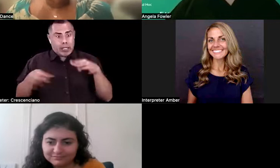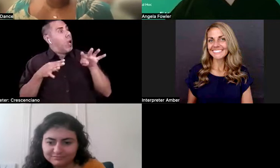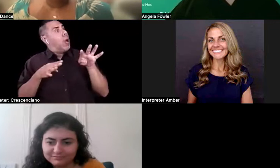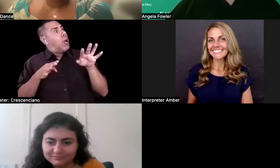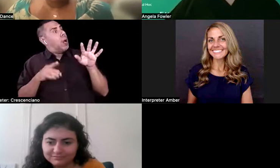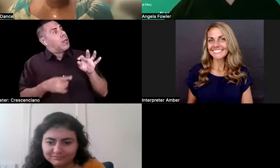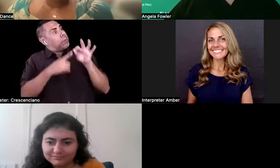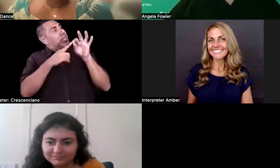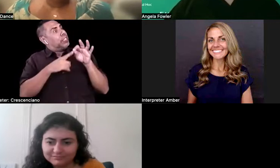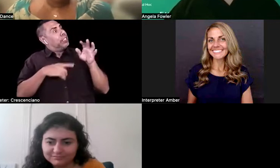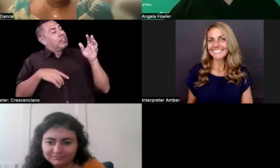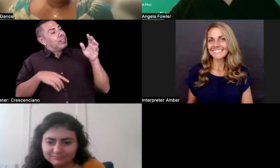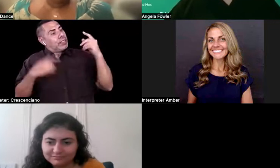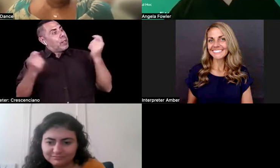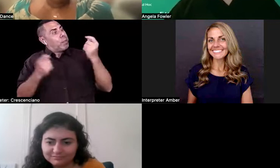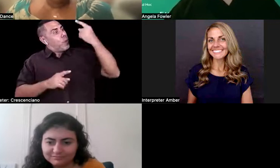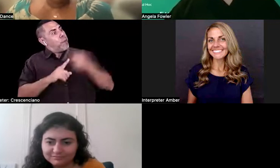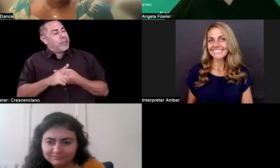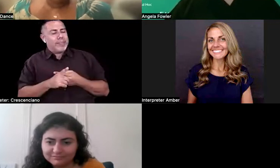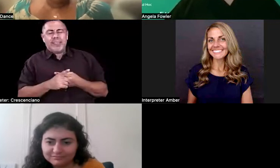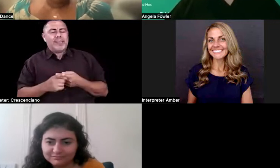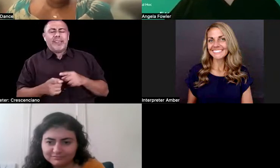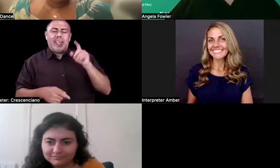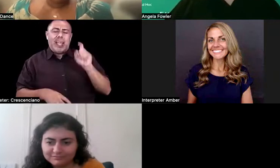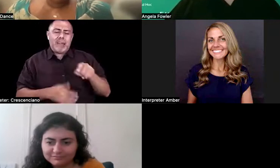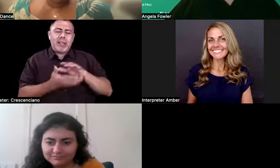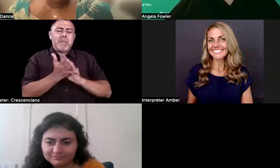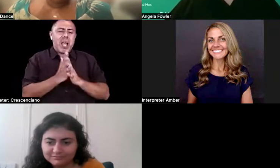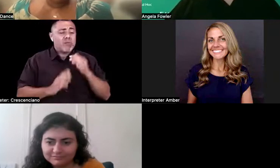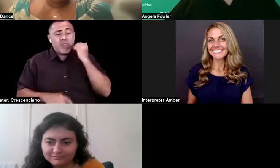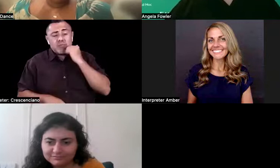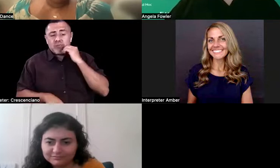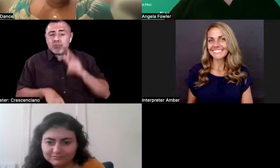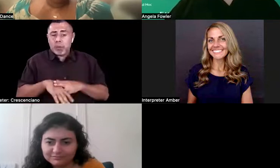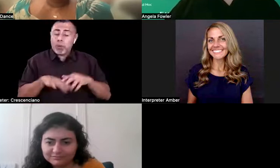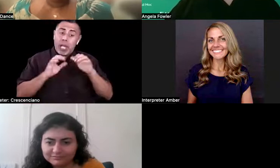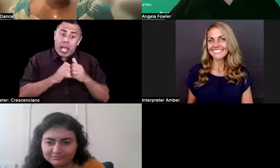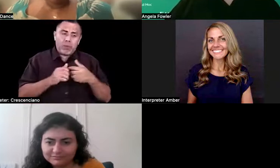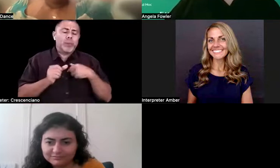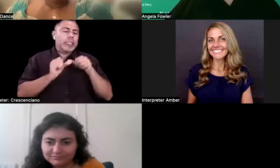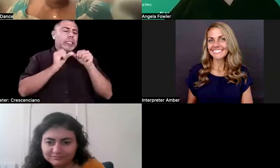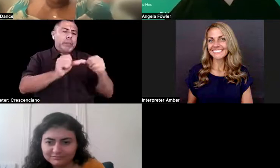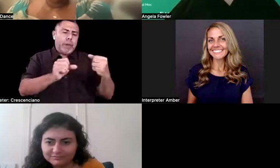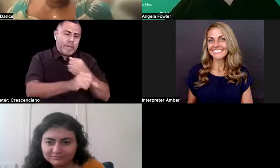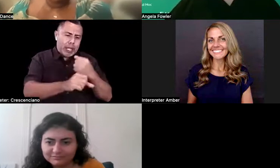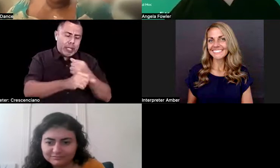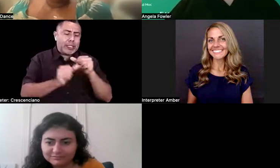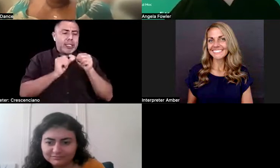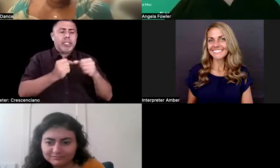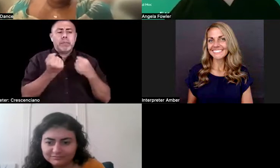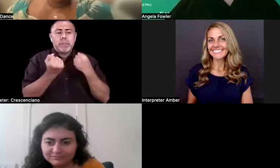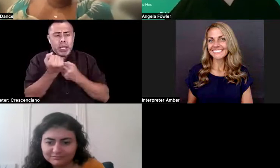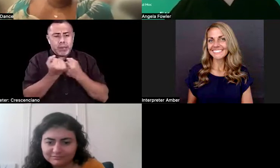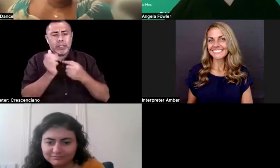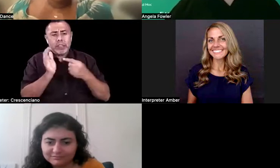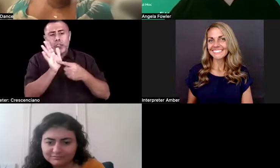do that? By continuing to, to fight and advocate and show employers that we have value and wisdom that we can,